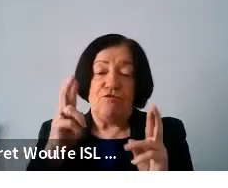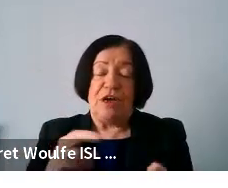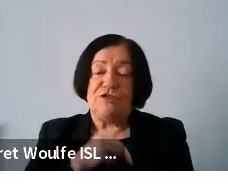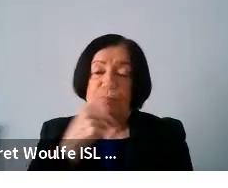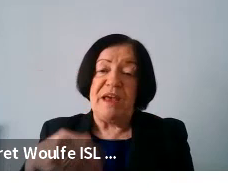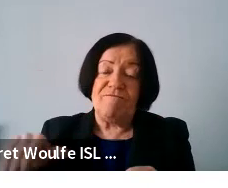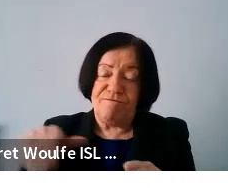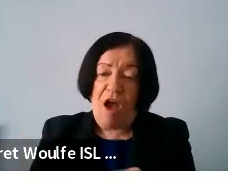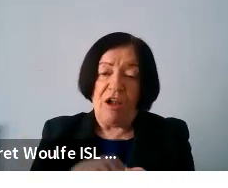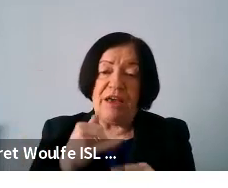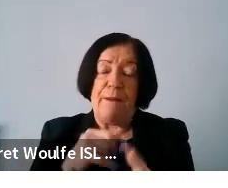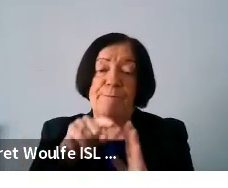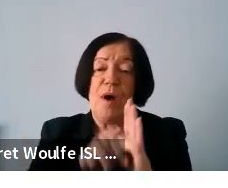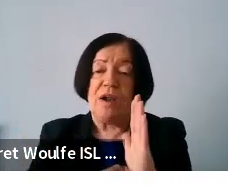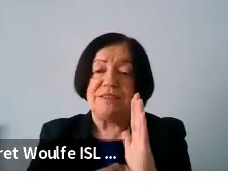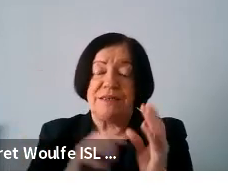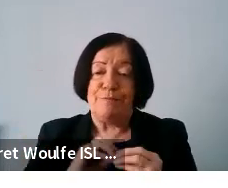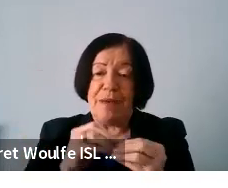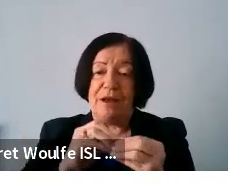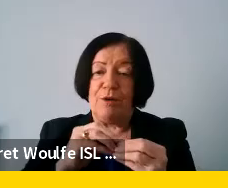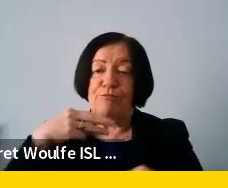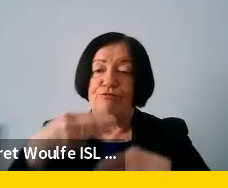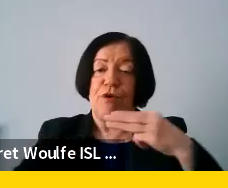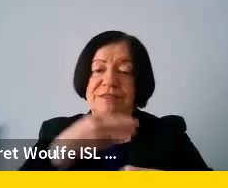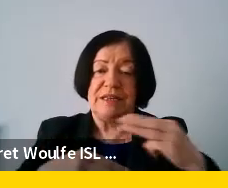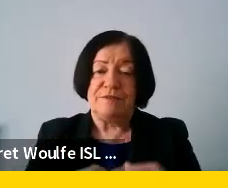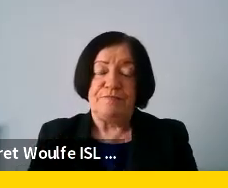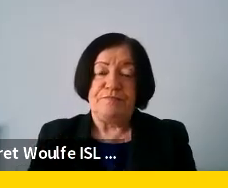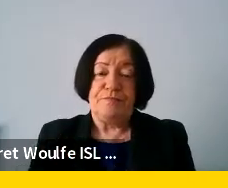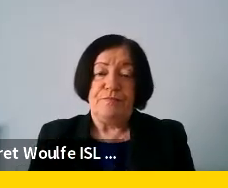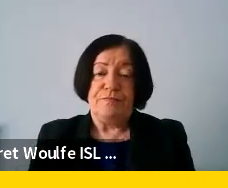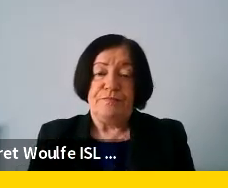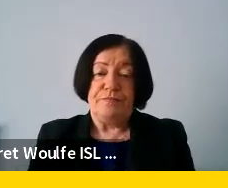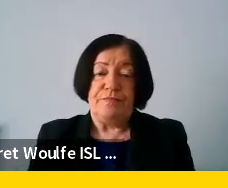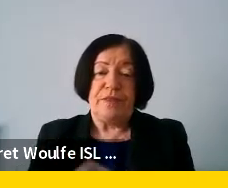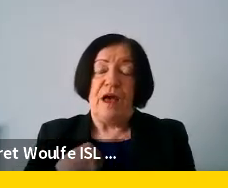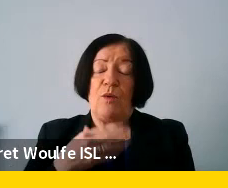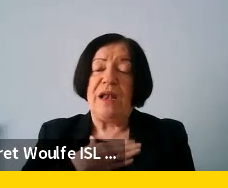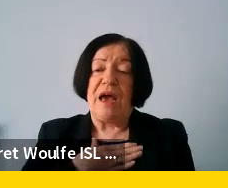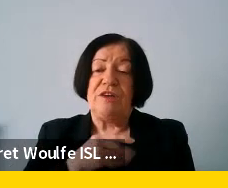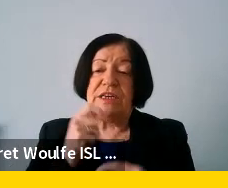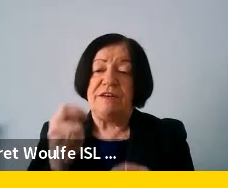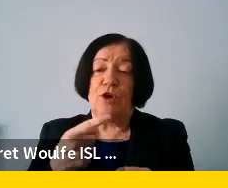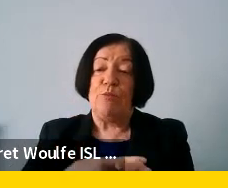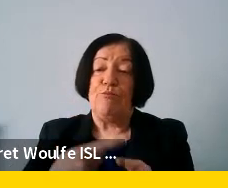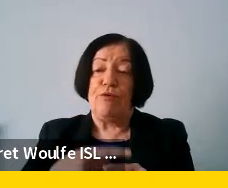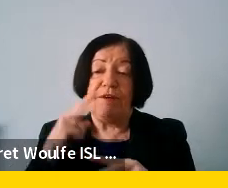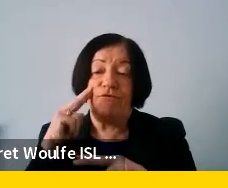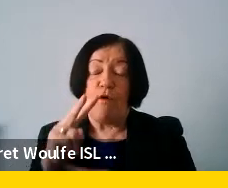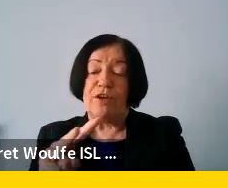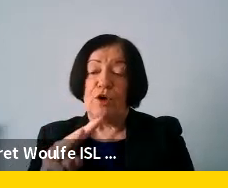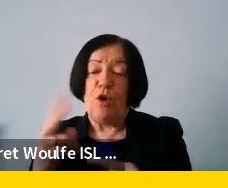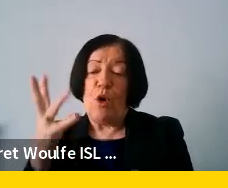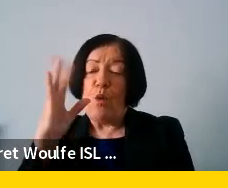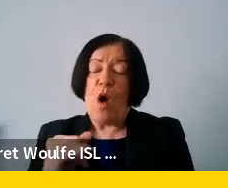participate in policy making processes um so i would like to just give you a brief overview on